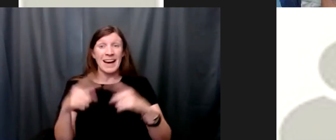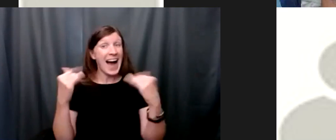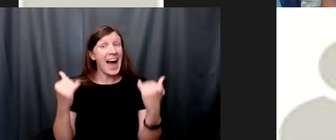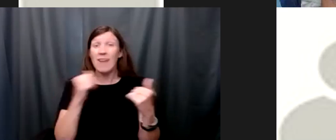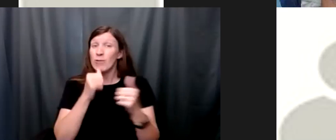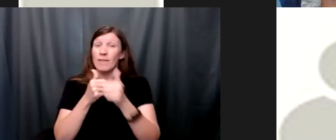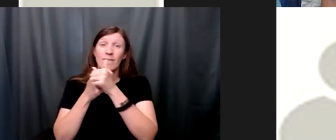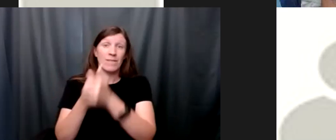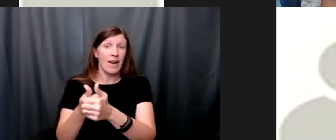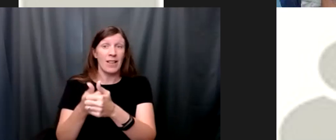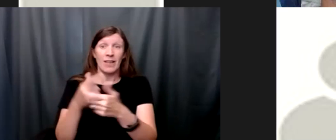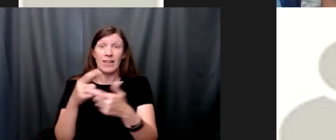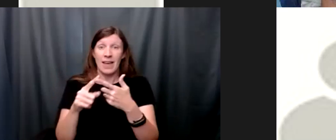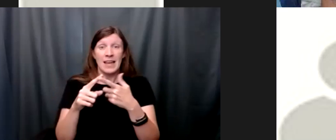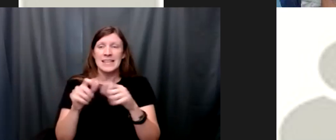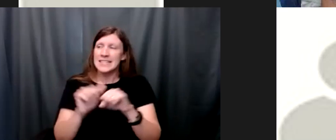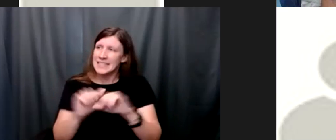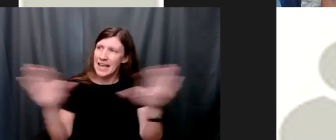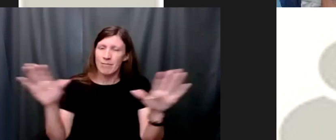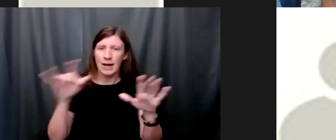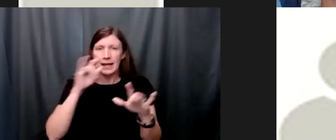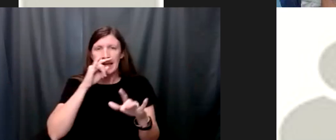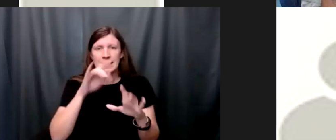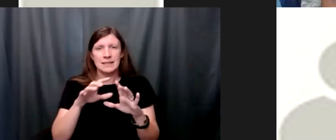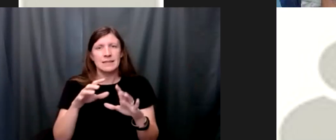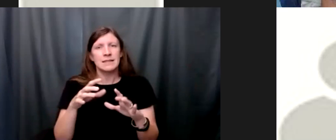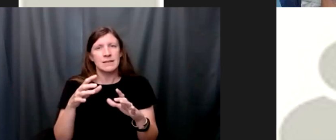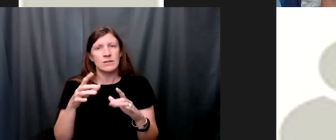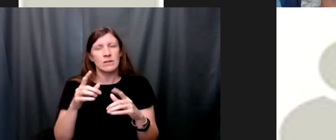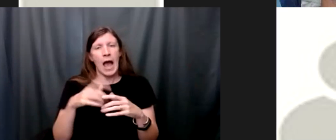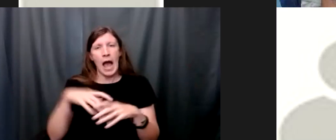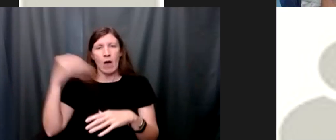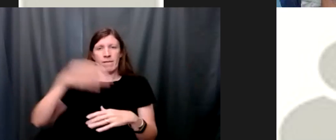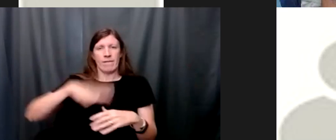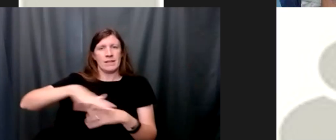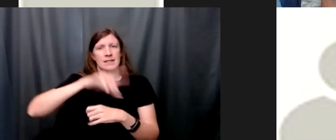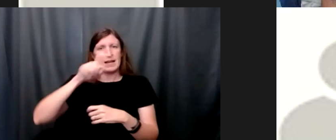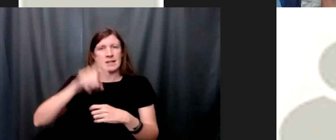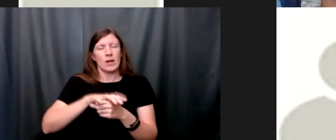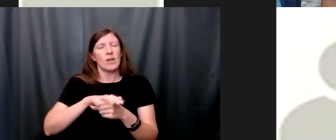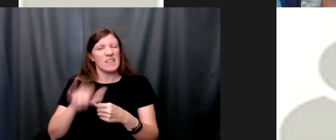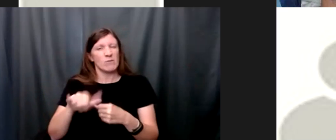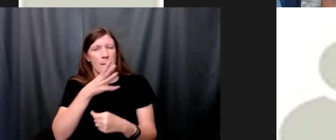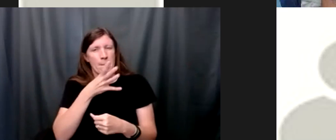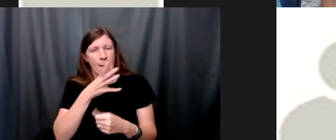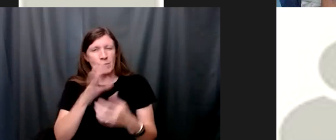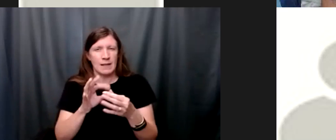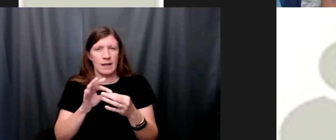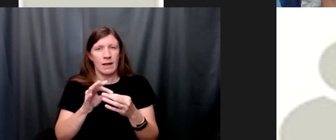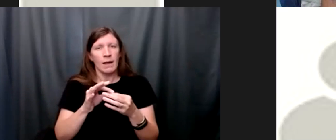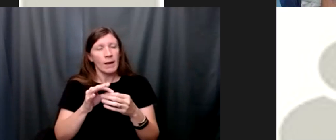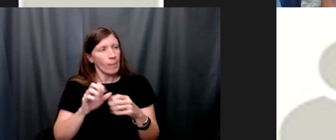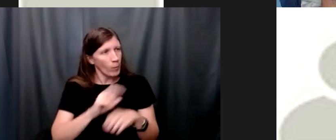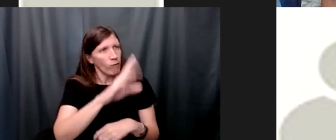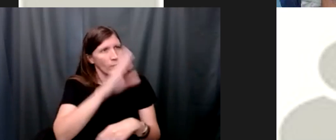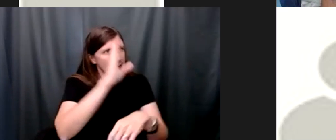see she's just saying out loud what some of us think what i've thought we have this misunderstanding with god that if i do all the right things then he will protect